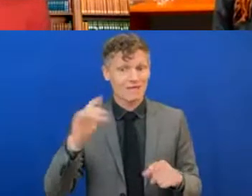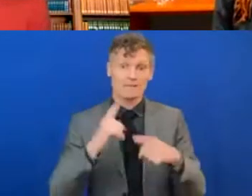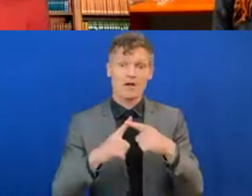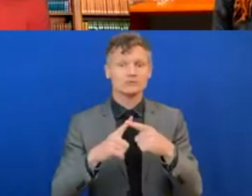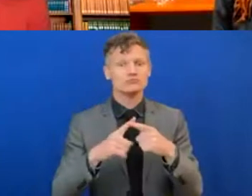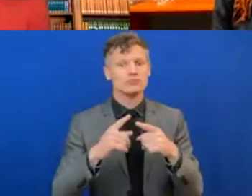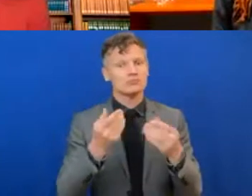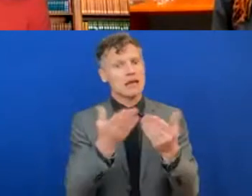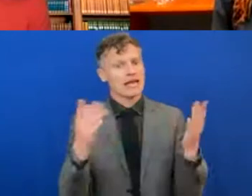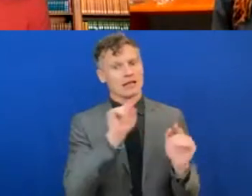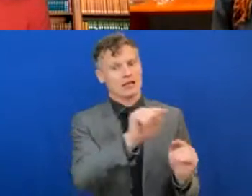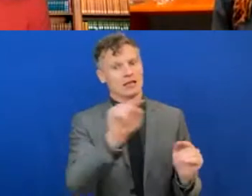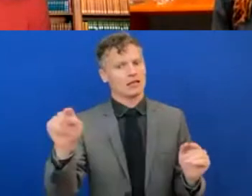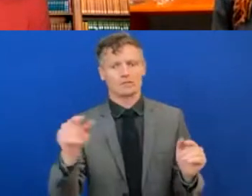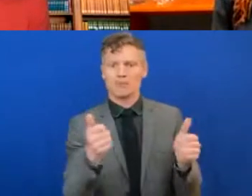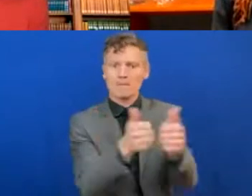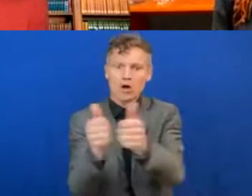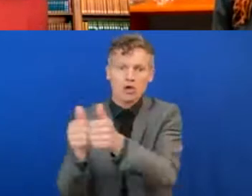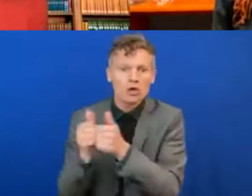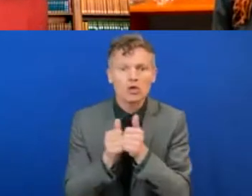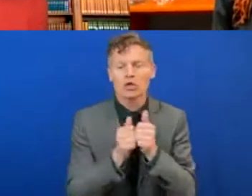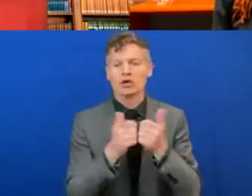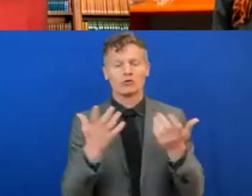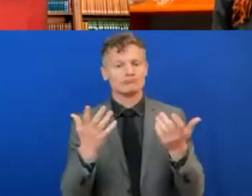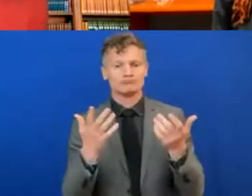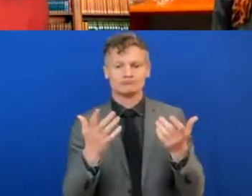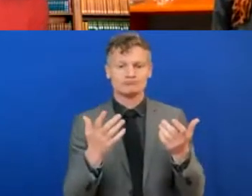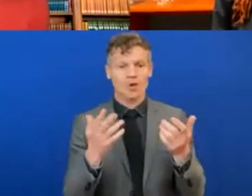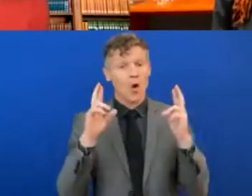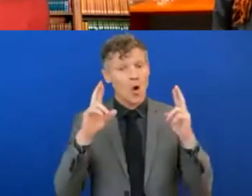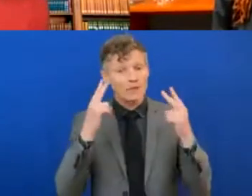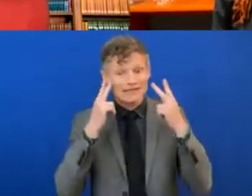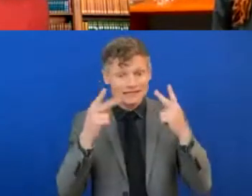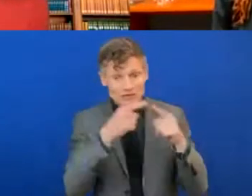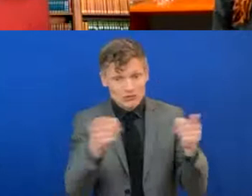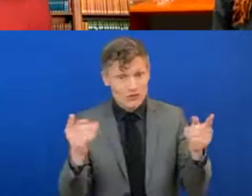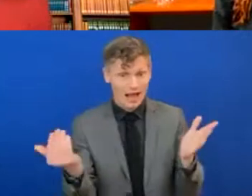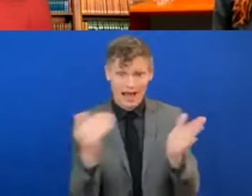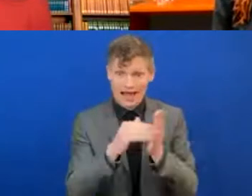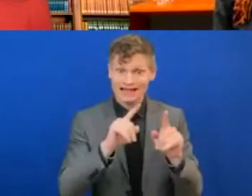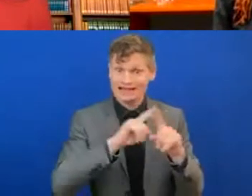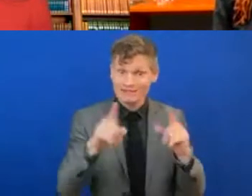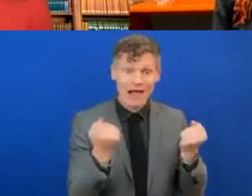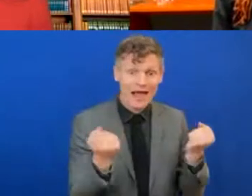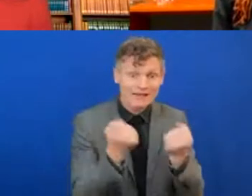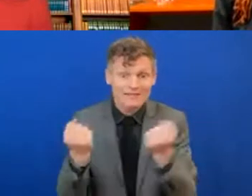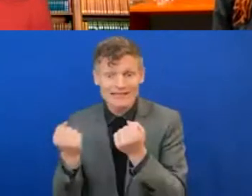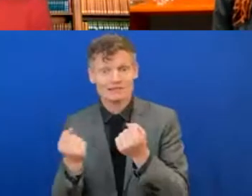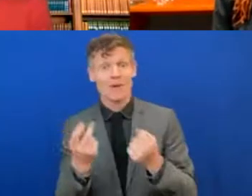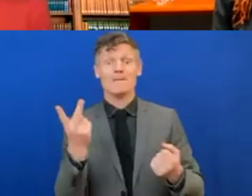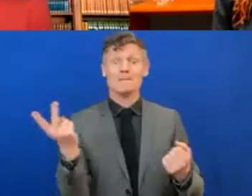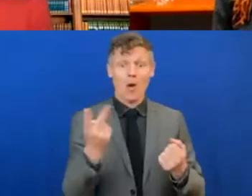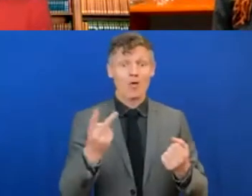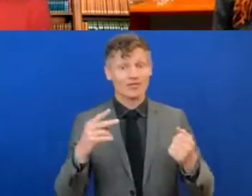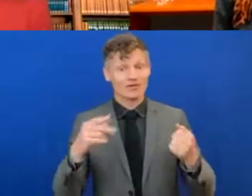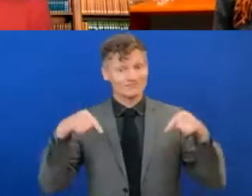And hopefully, we will be seeing you again in the different activities, both on the road and in Addis, as well as in Generation